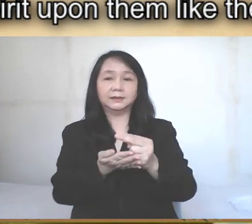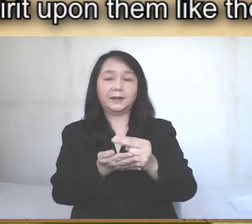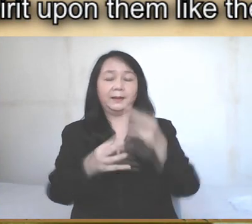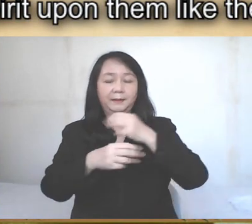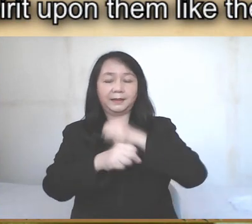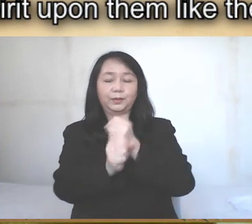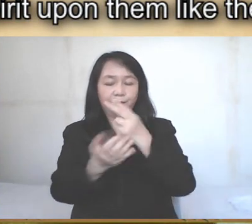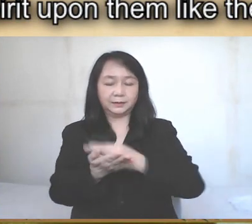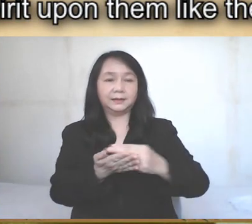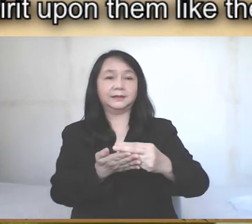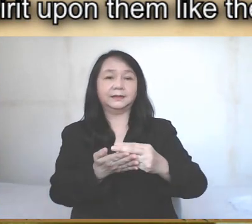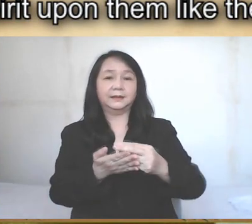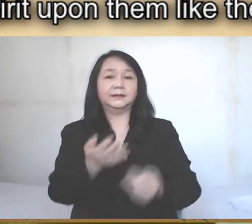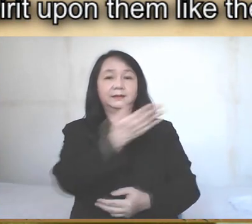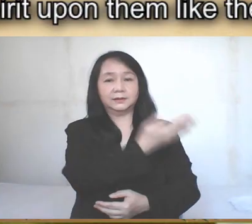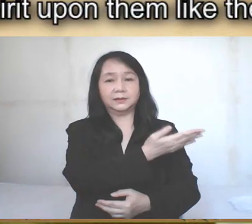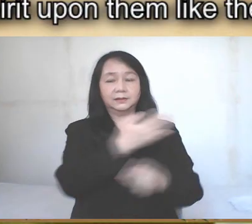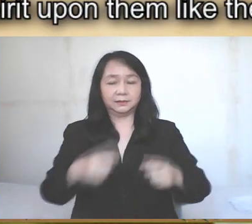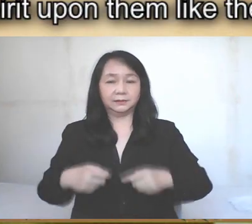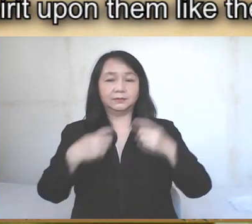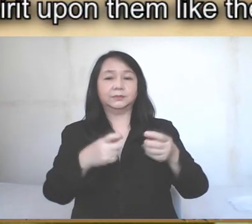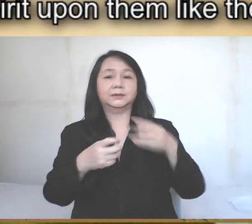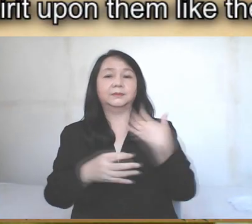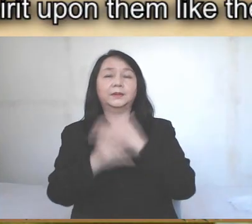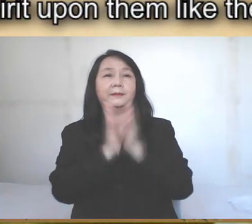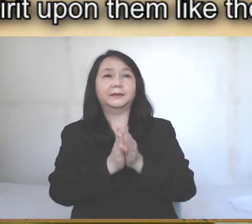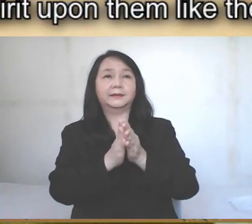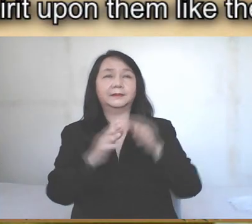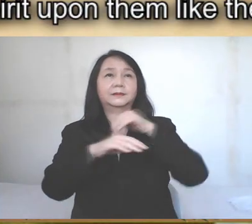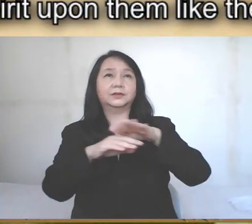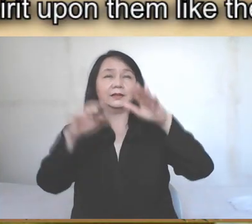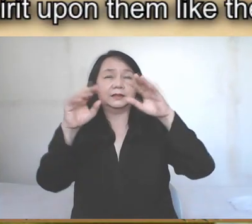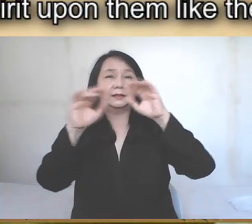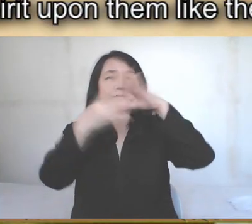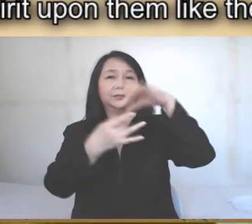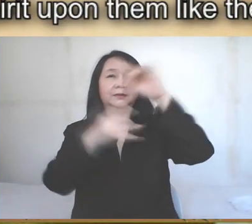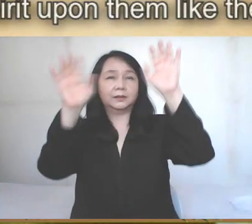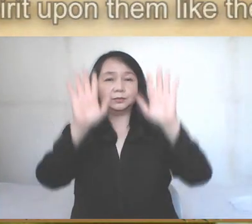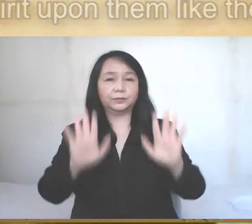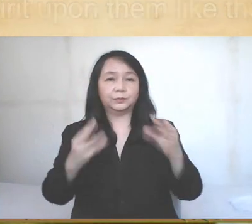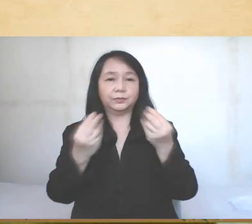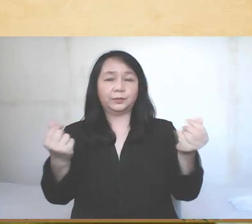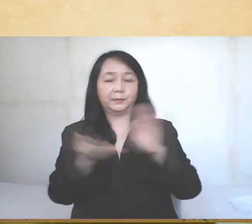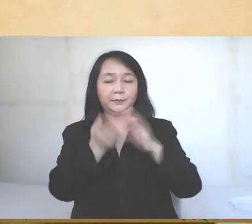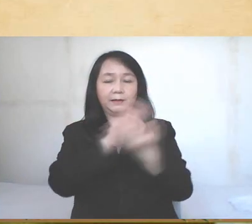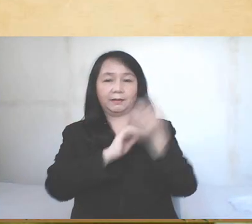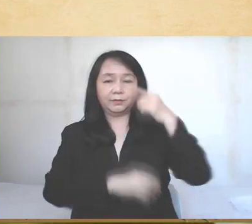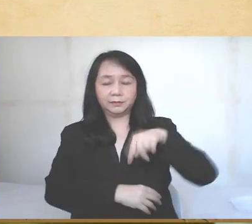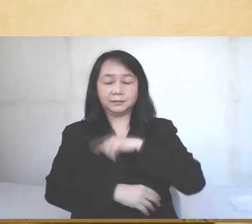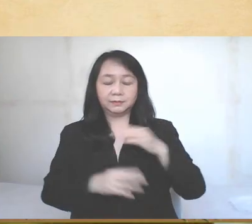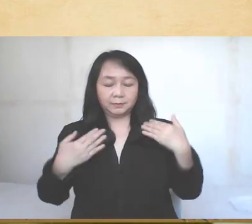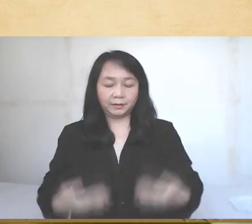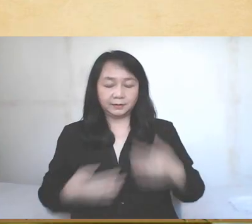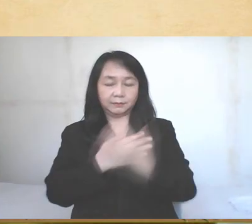holiness, make holy therefore these gifts, we pray, by sending down your spirit upon them, like the dewfall, so that